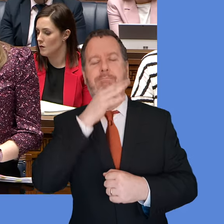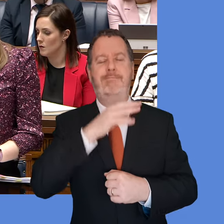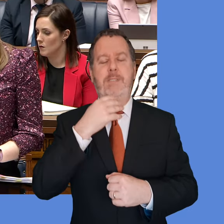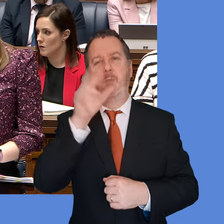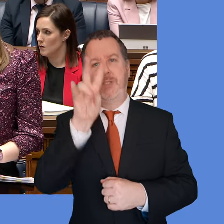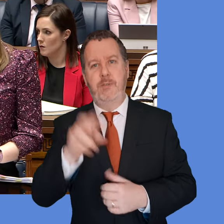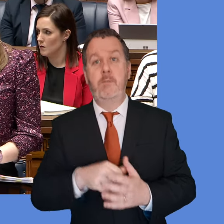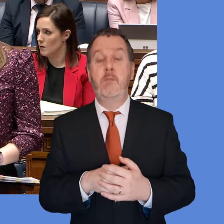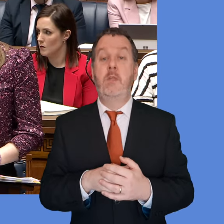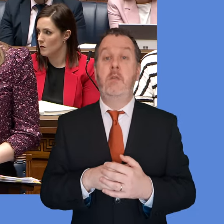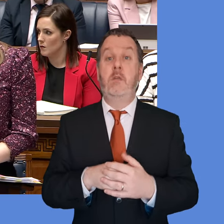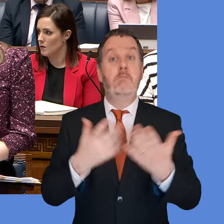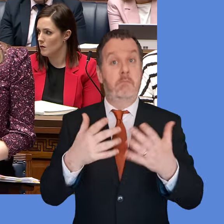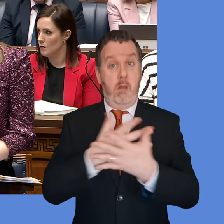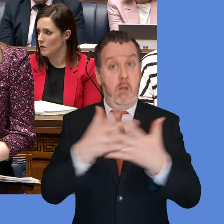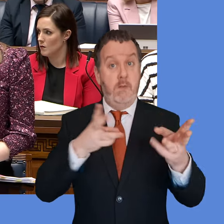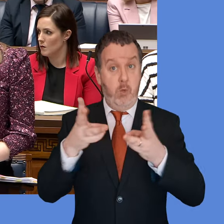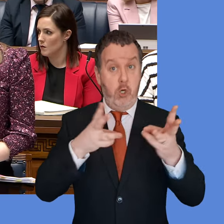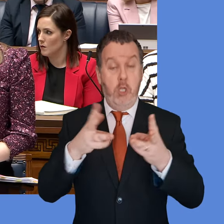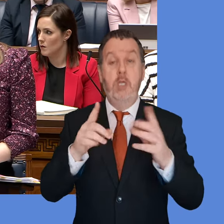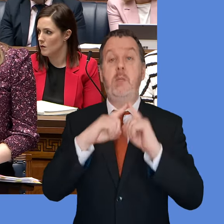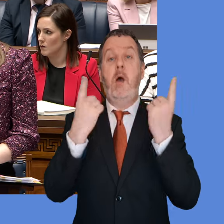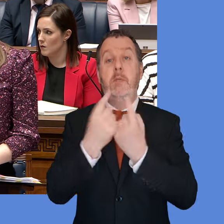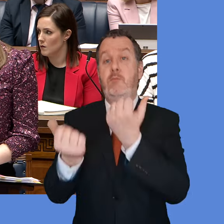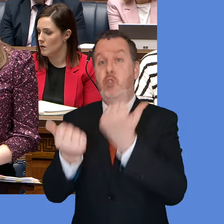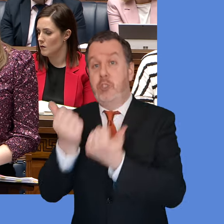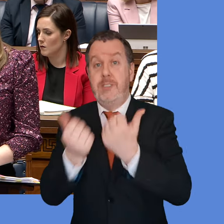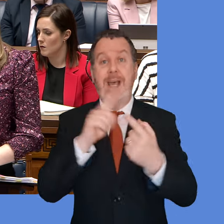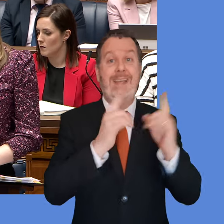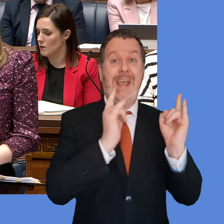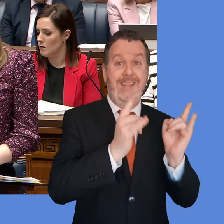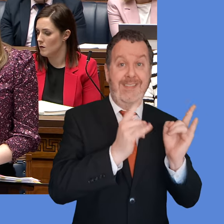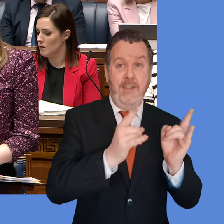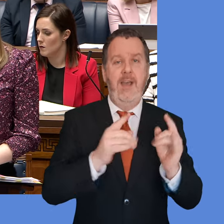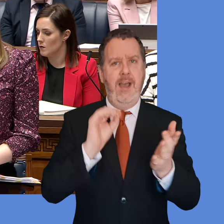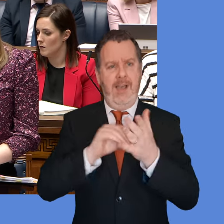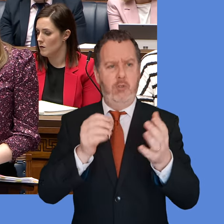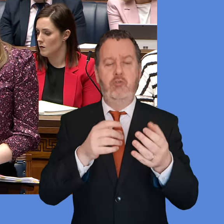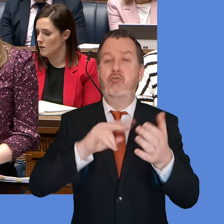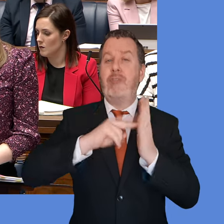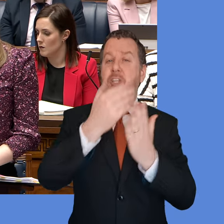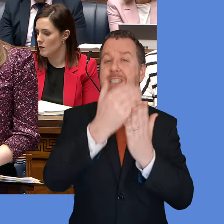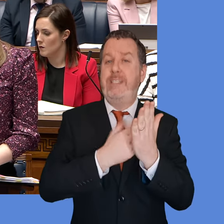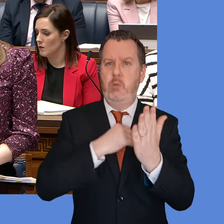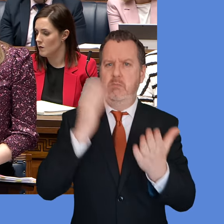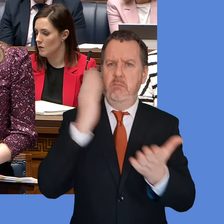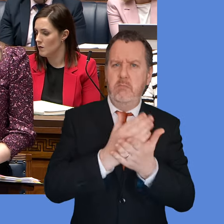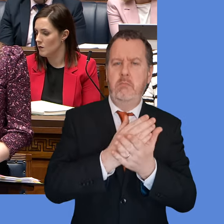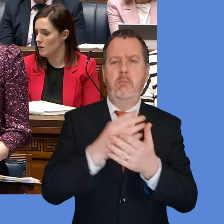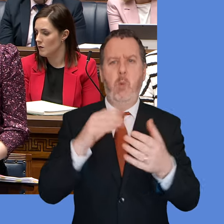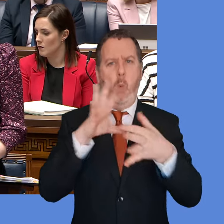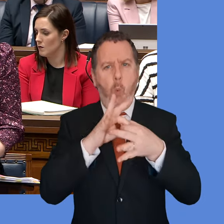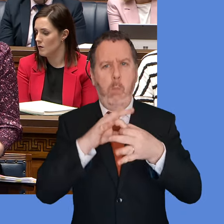framework has already been taken forward by the justice and health departments through the stopping domestic and sexual violence strategy by statutory agencies including the